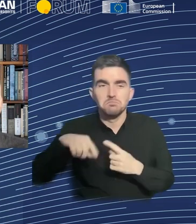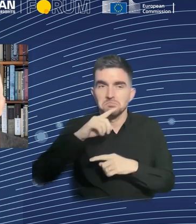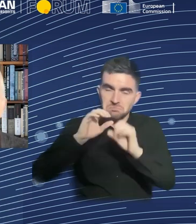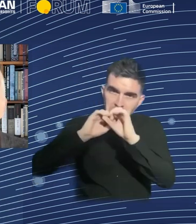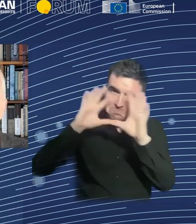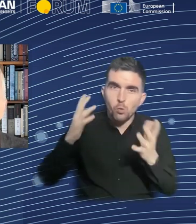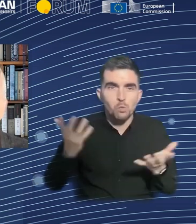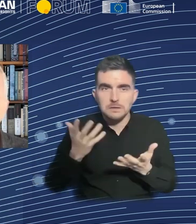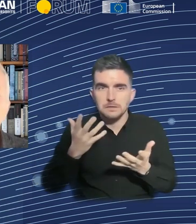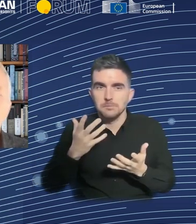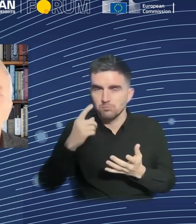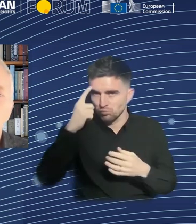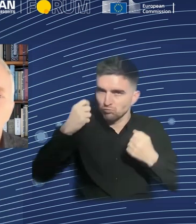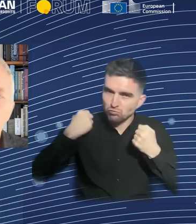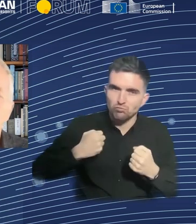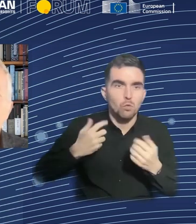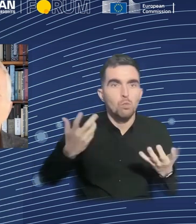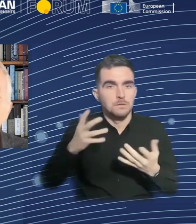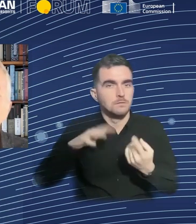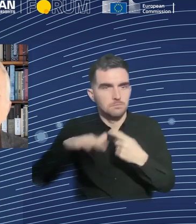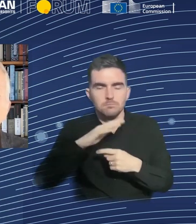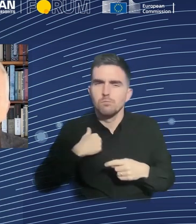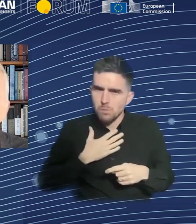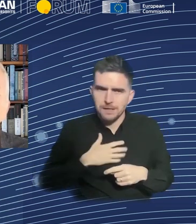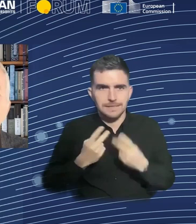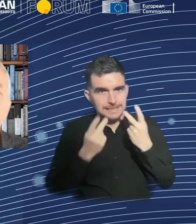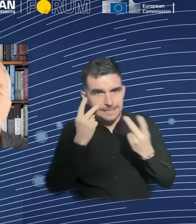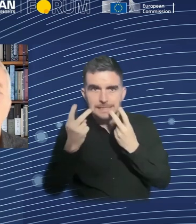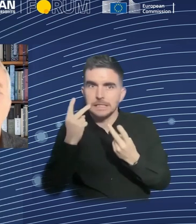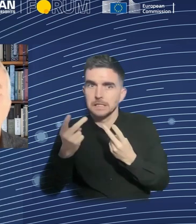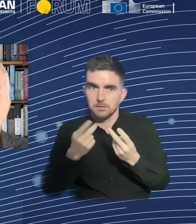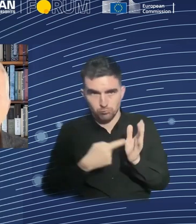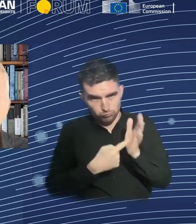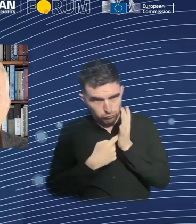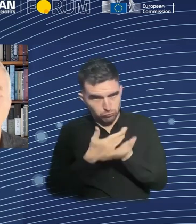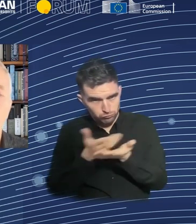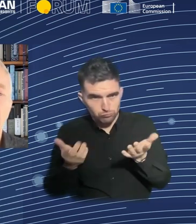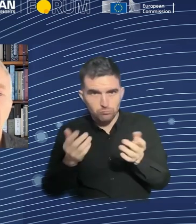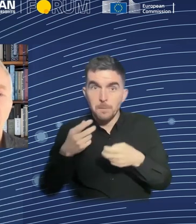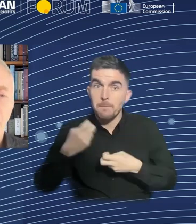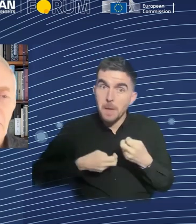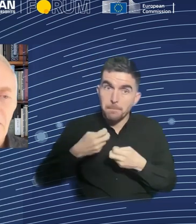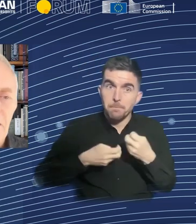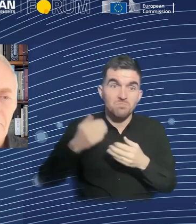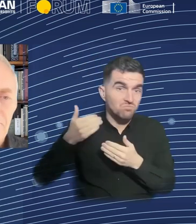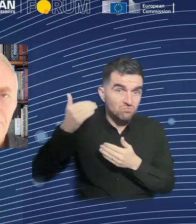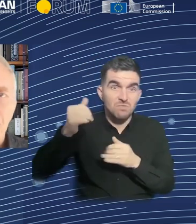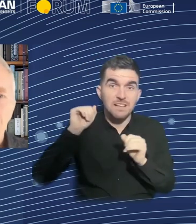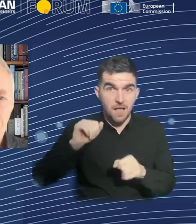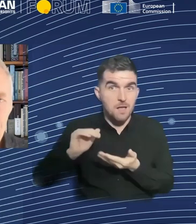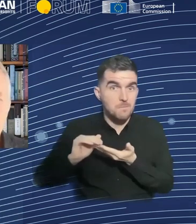themselves. And this problem will become even more extreme in the age of AI. Next slide.